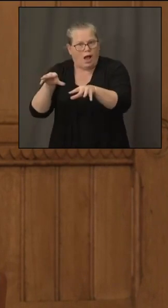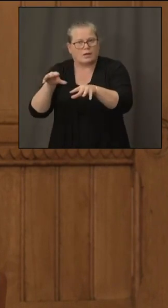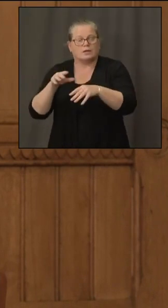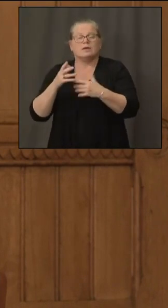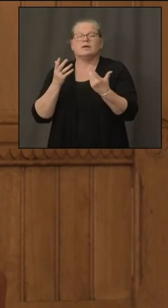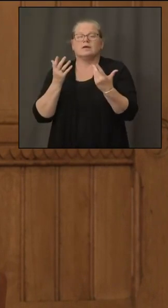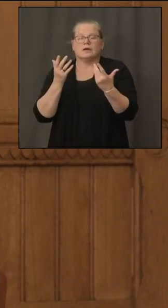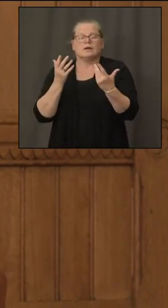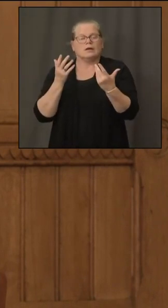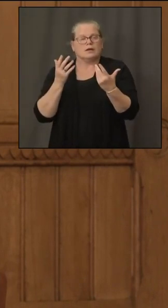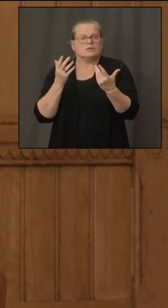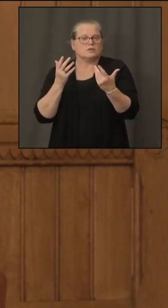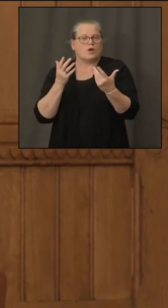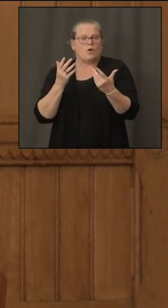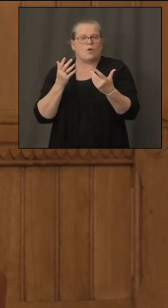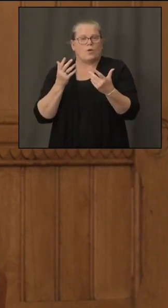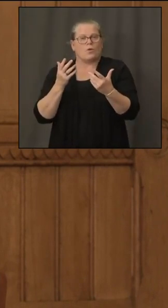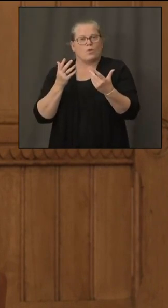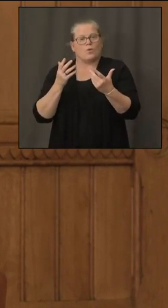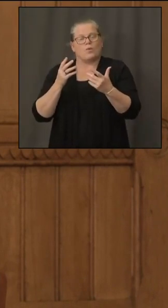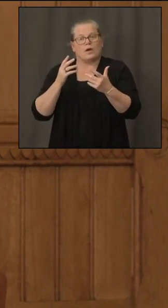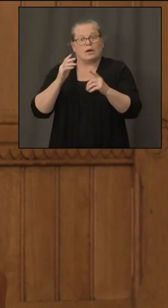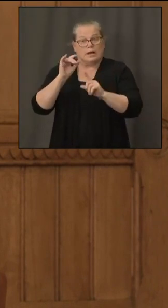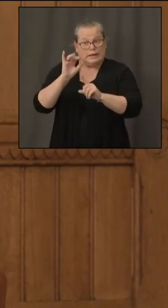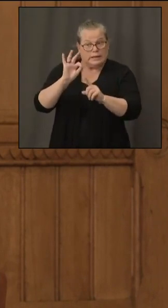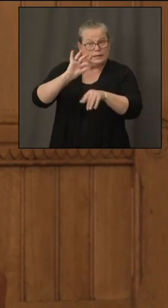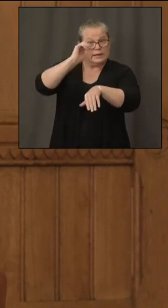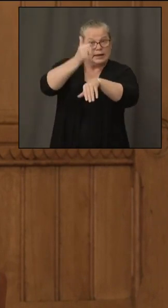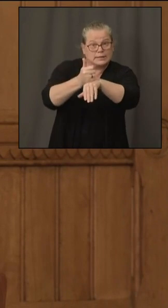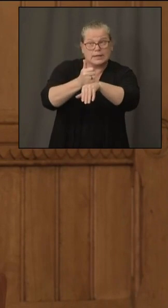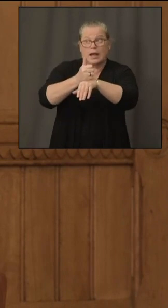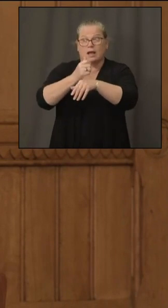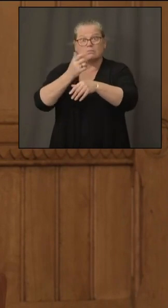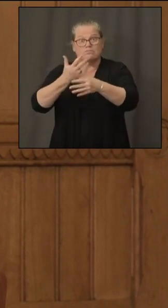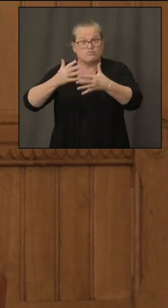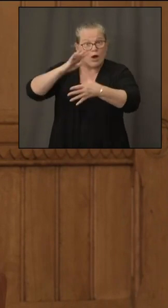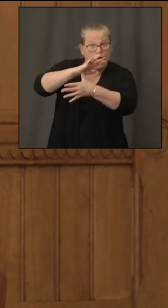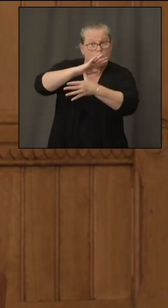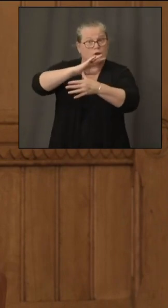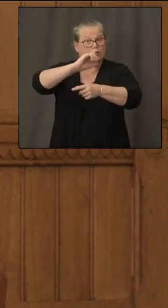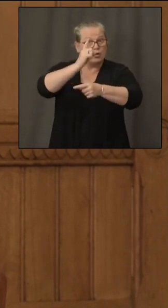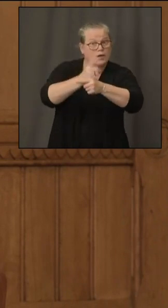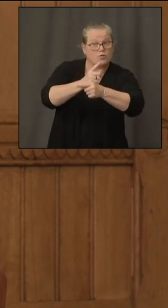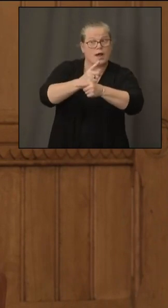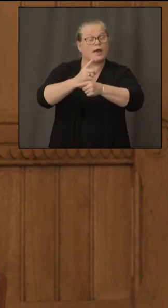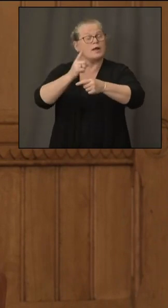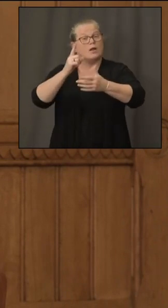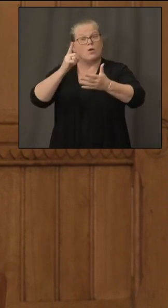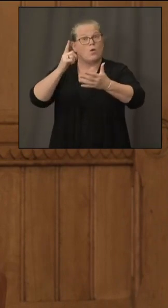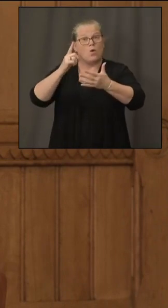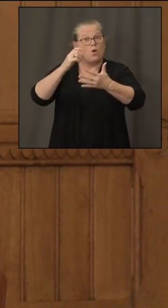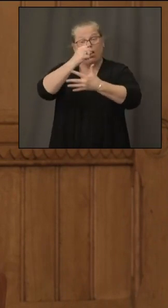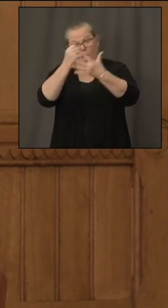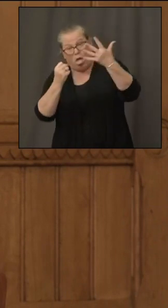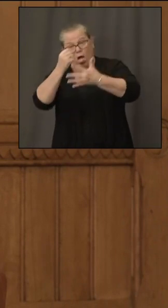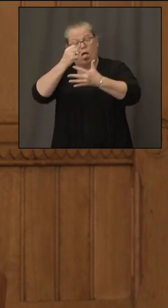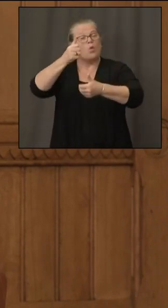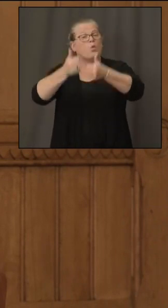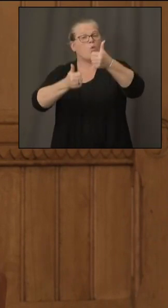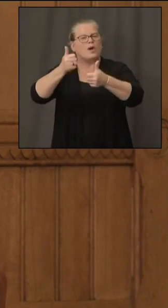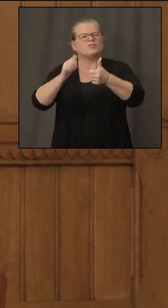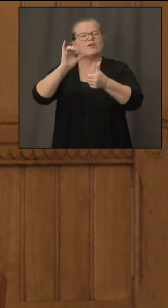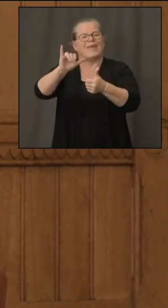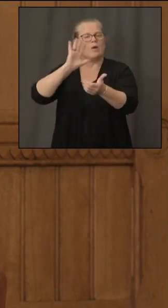reconnected uh those critical facilities in the right priority order will be after uh we get past uh getting people their power back on